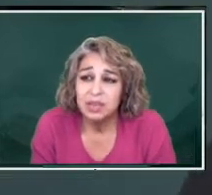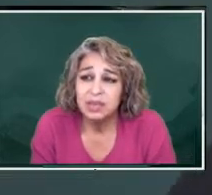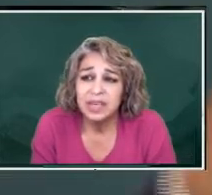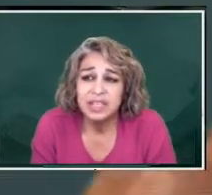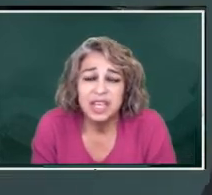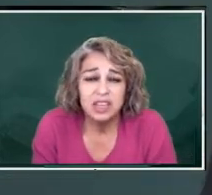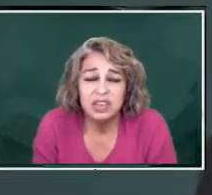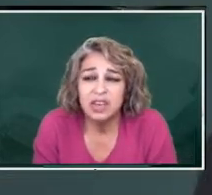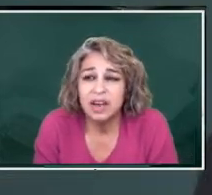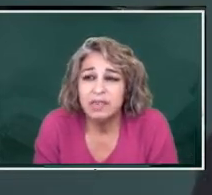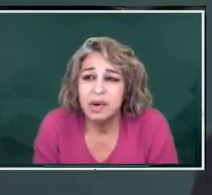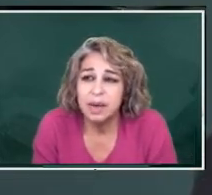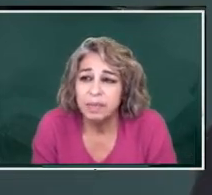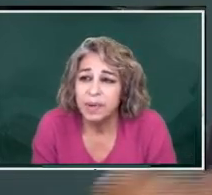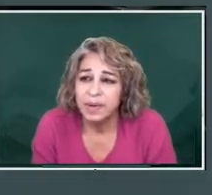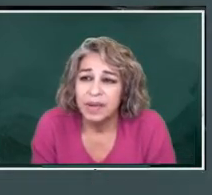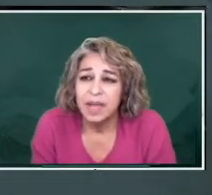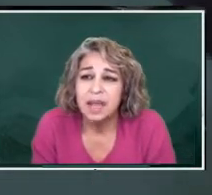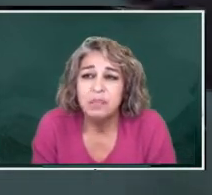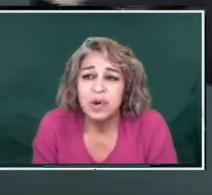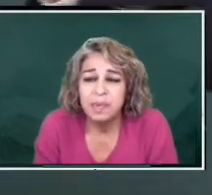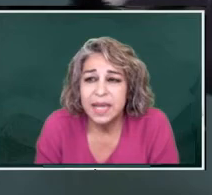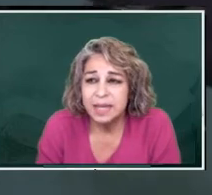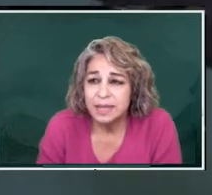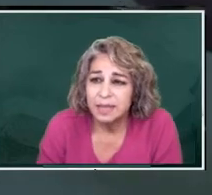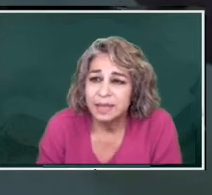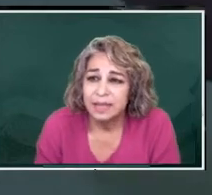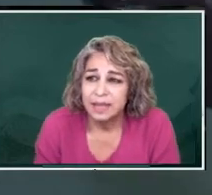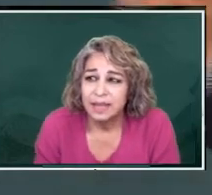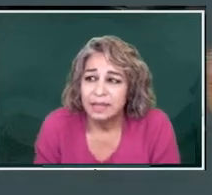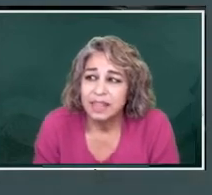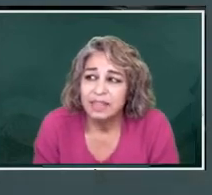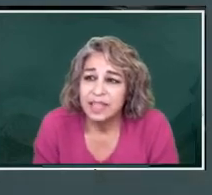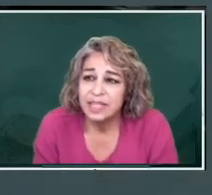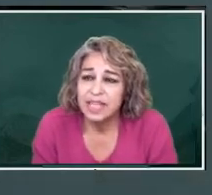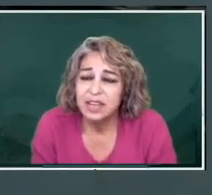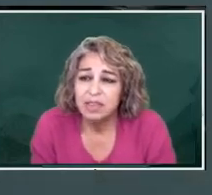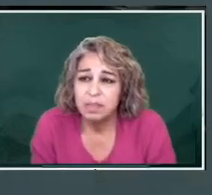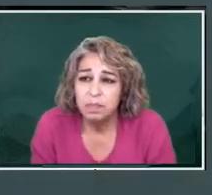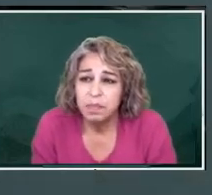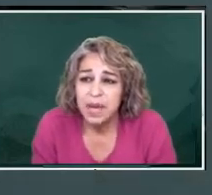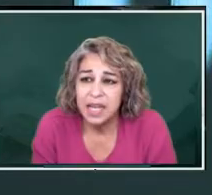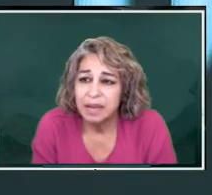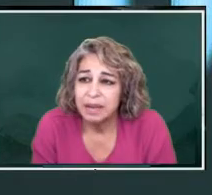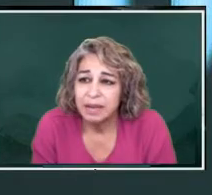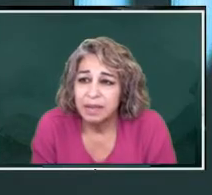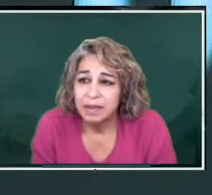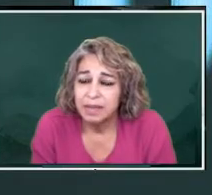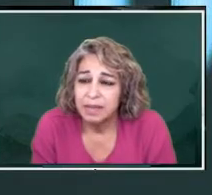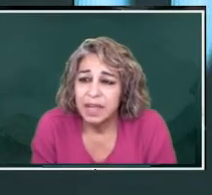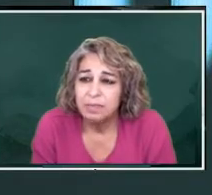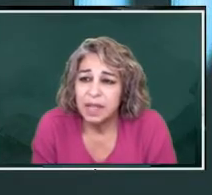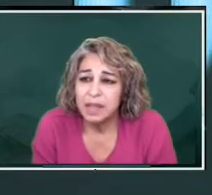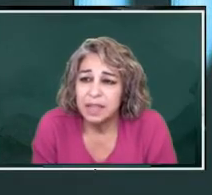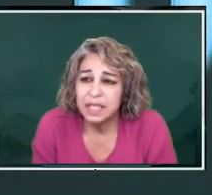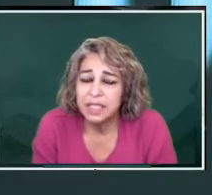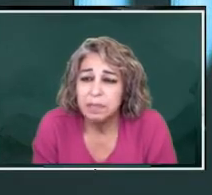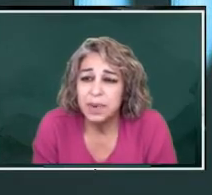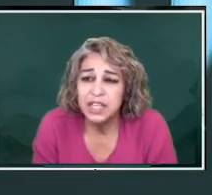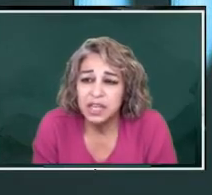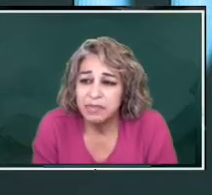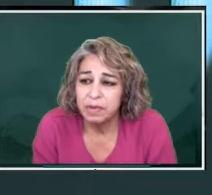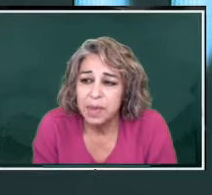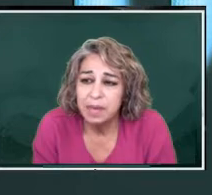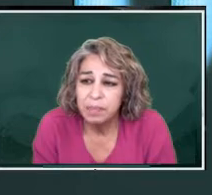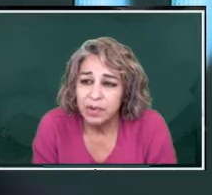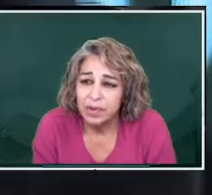To continue to cover up and permit that they steal the money that's